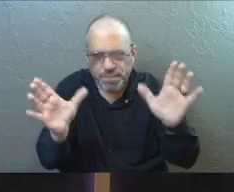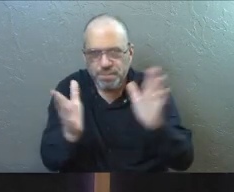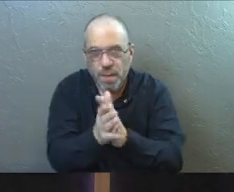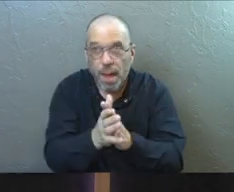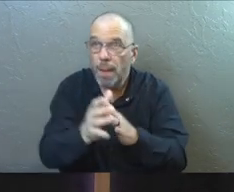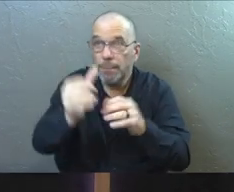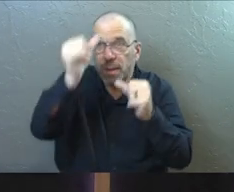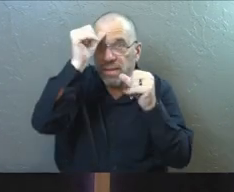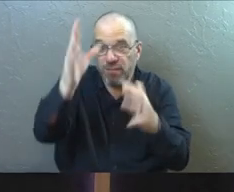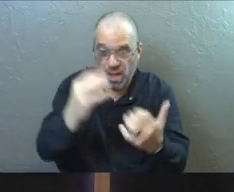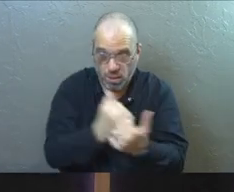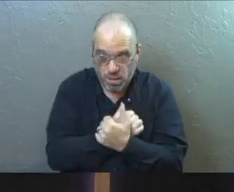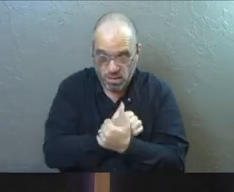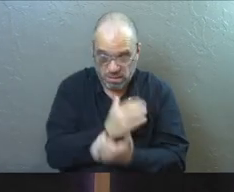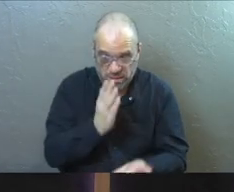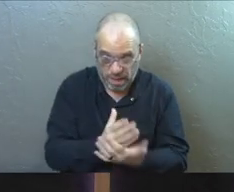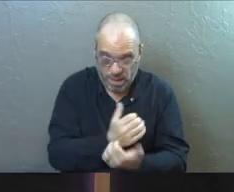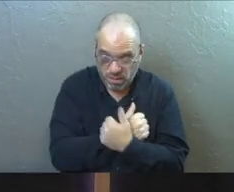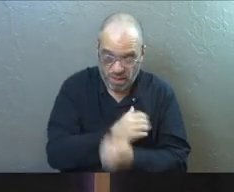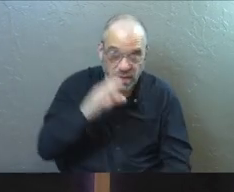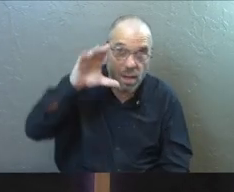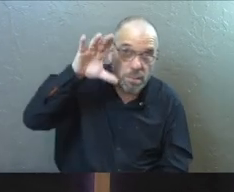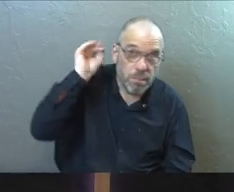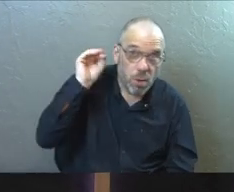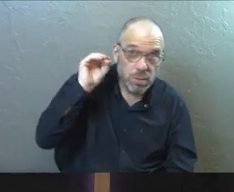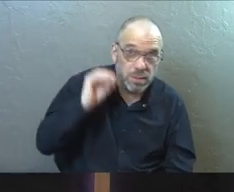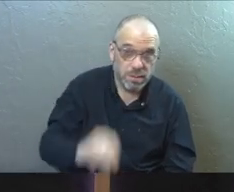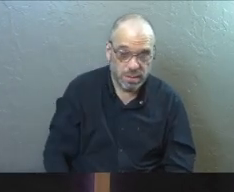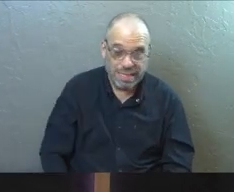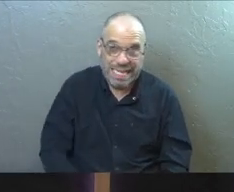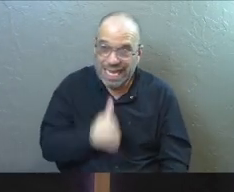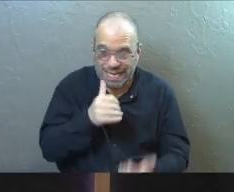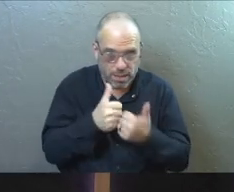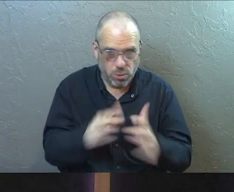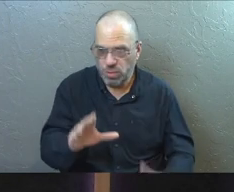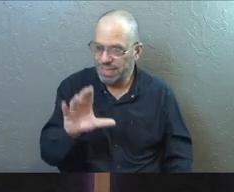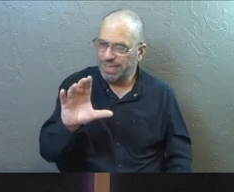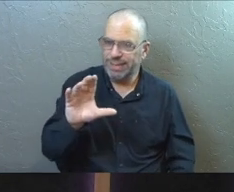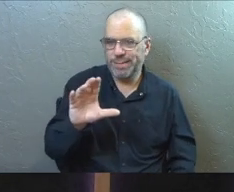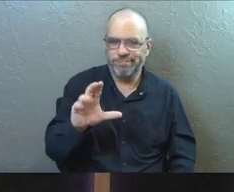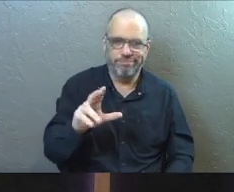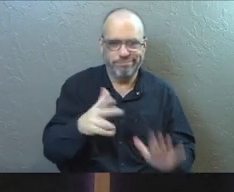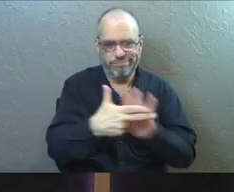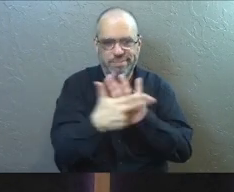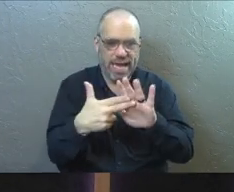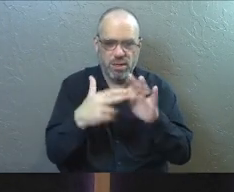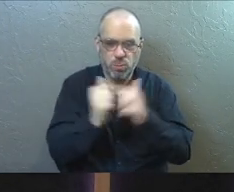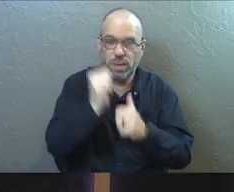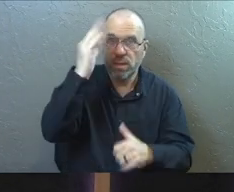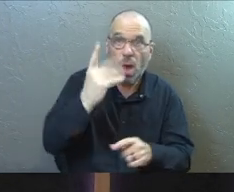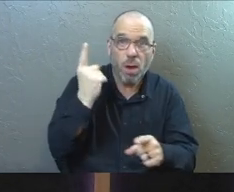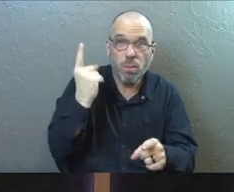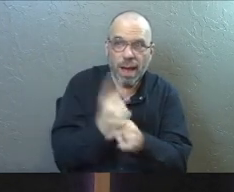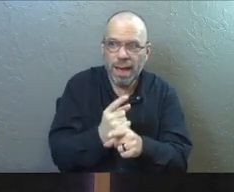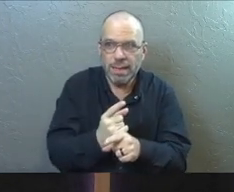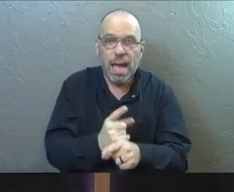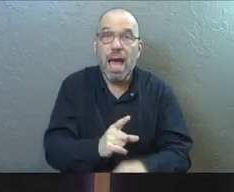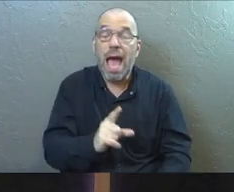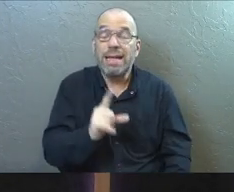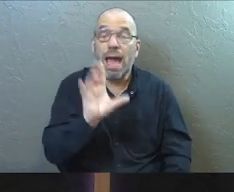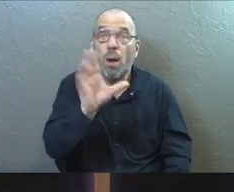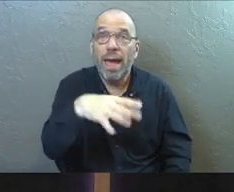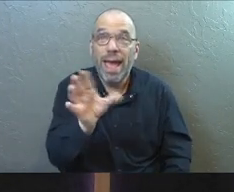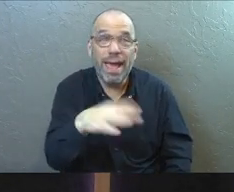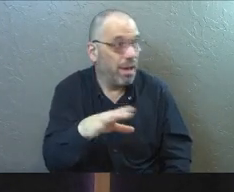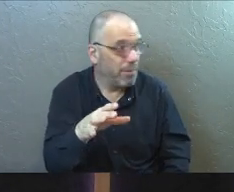But the father didn't stop loving him, did he? He didn't lose his status with God, did he? And then what will really